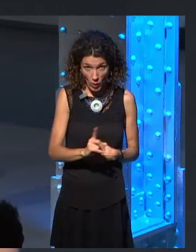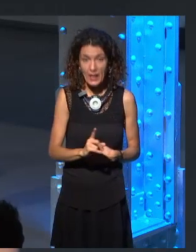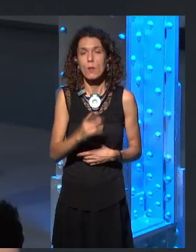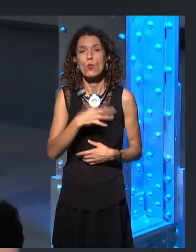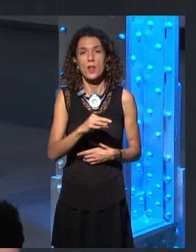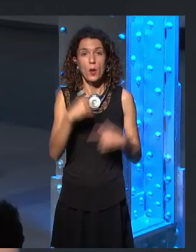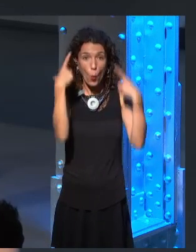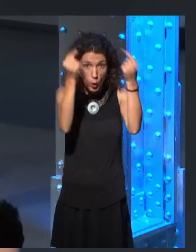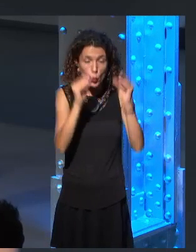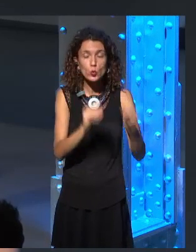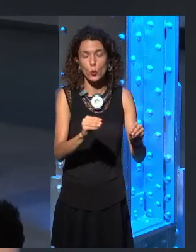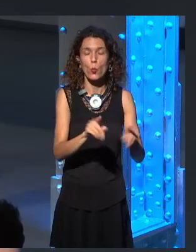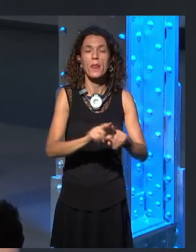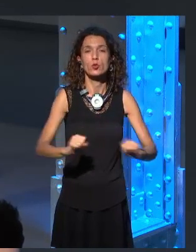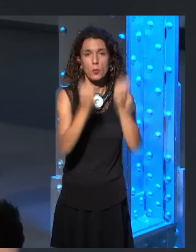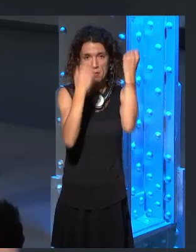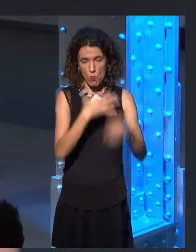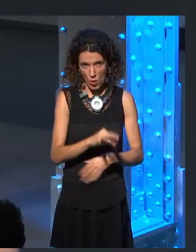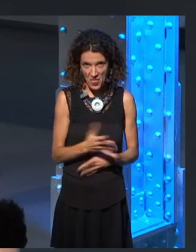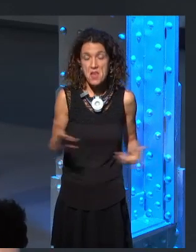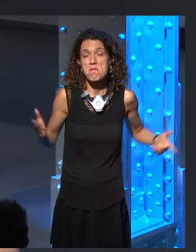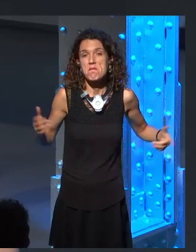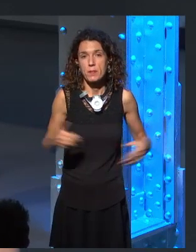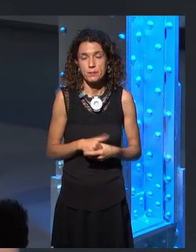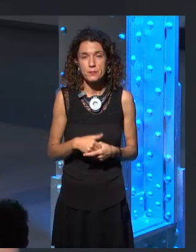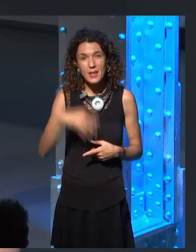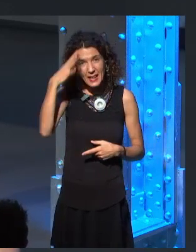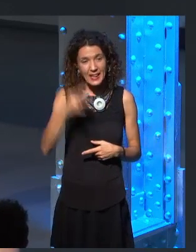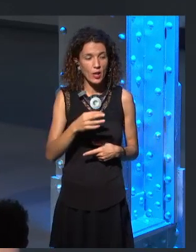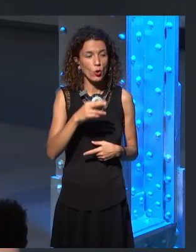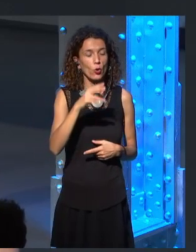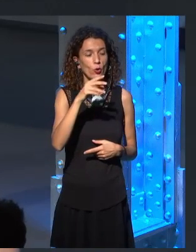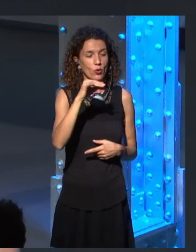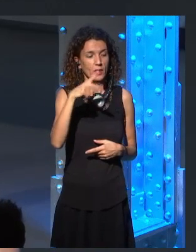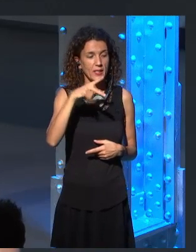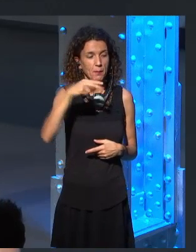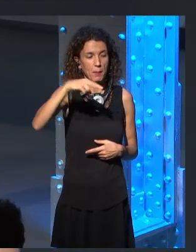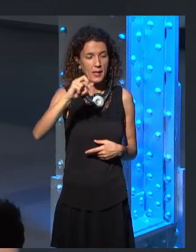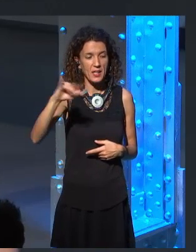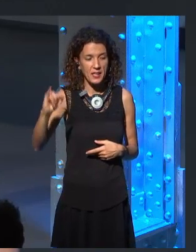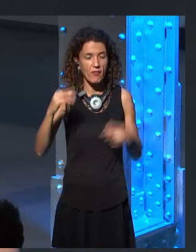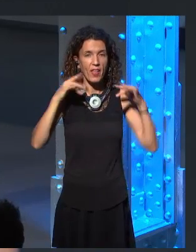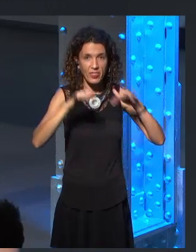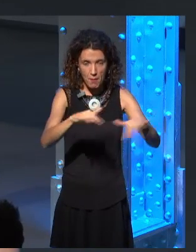I think that both Numeria and Ghost are sadly in danger.